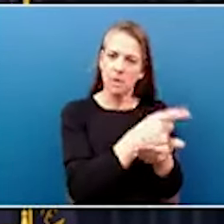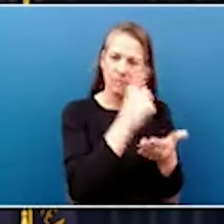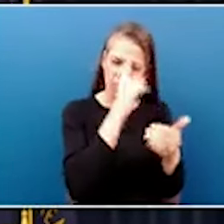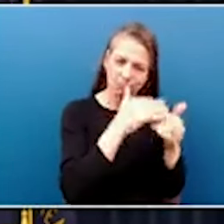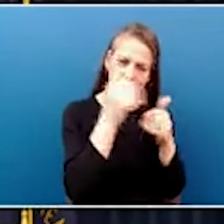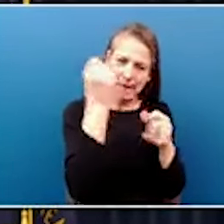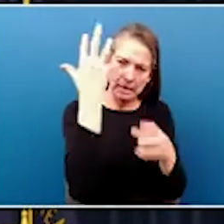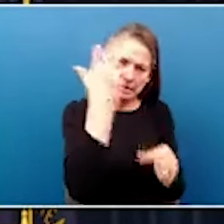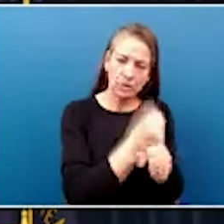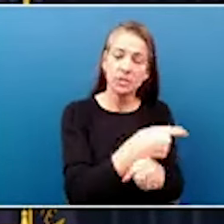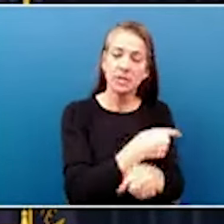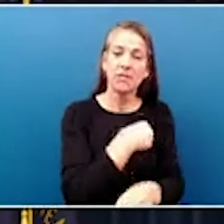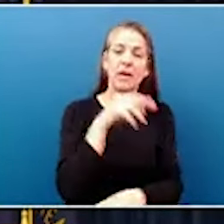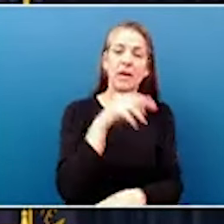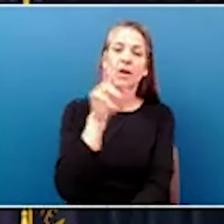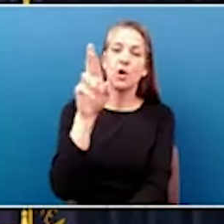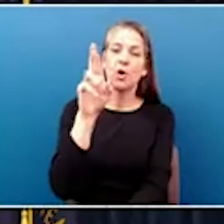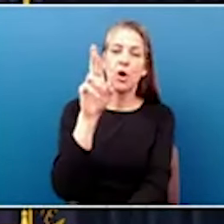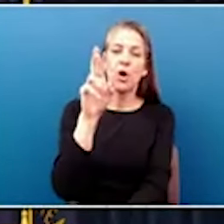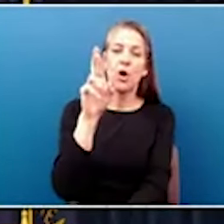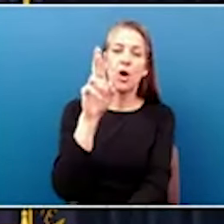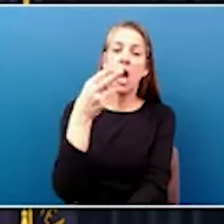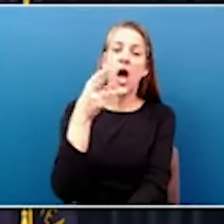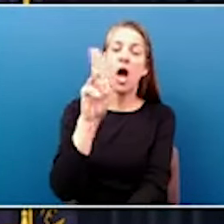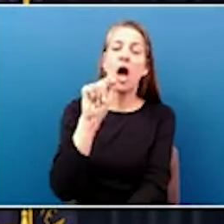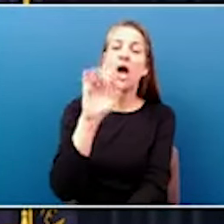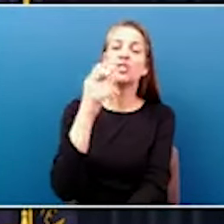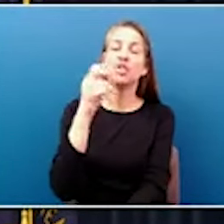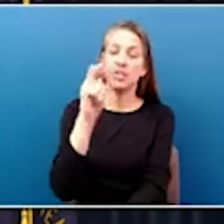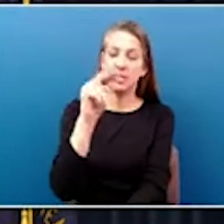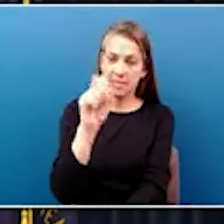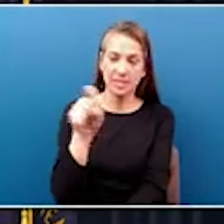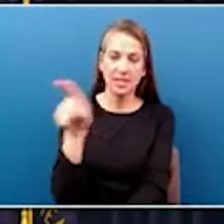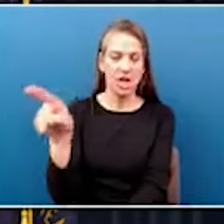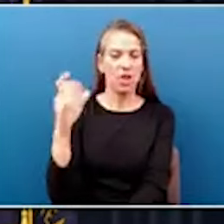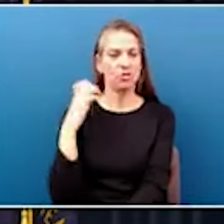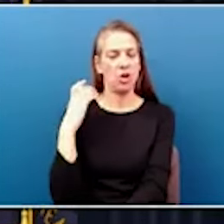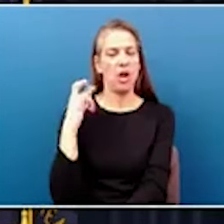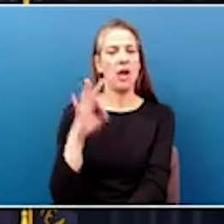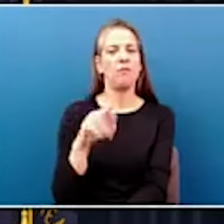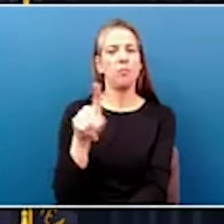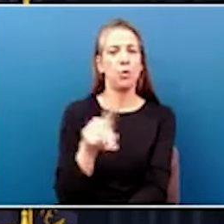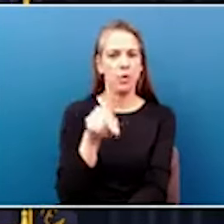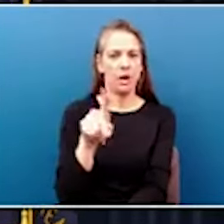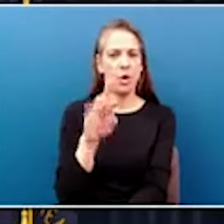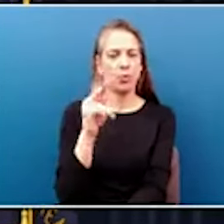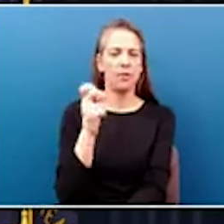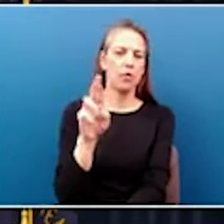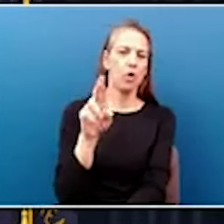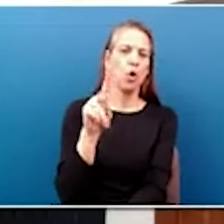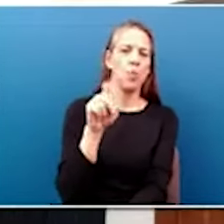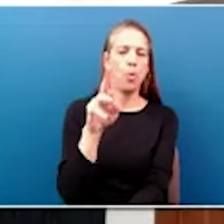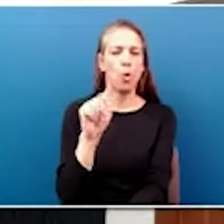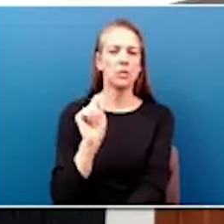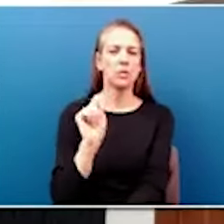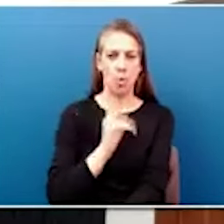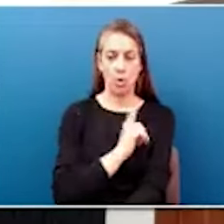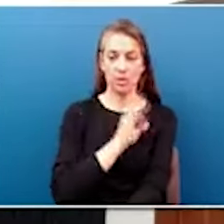Rivas Hutchins, who is the chair of the Paducah McCracken County Riverport Board President, if you'd join us.